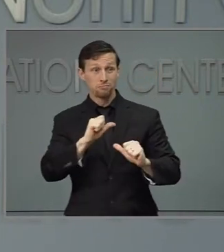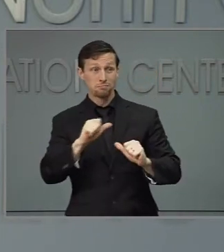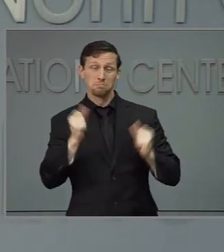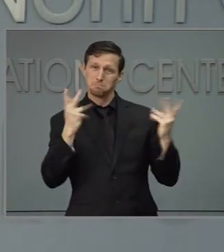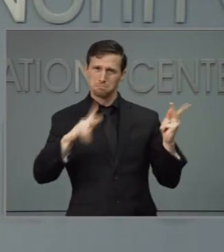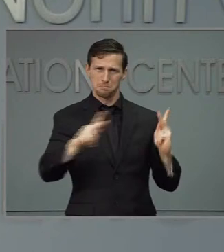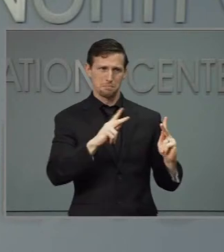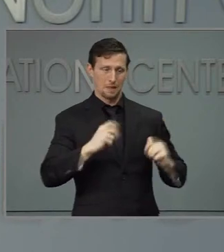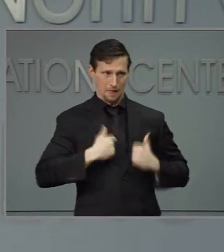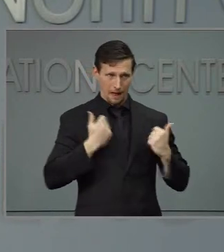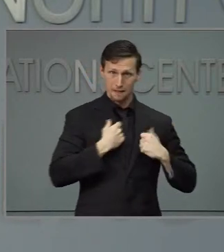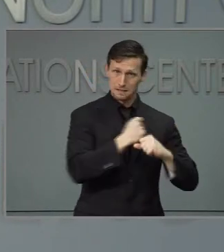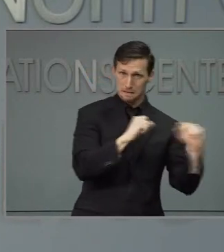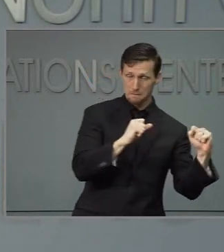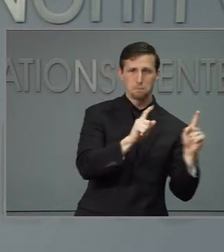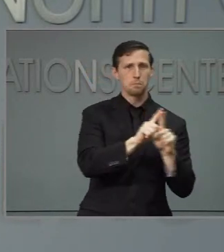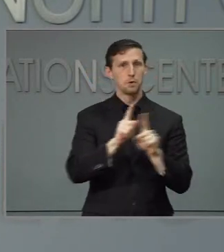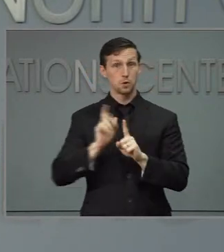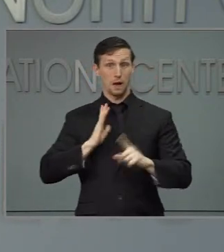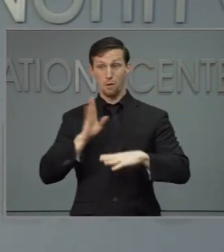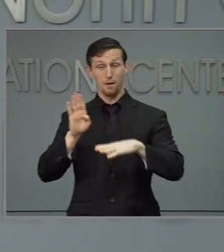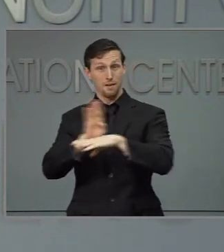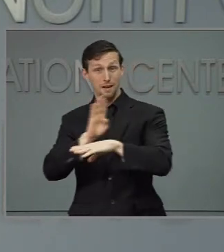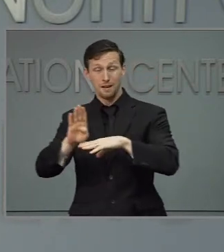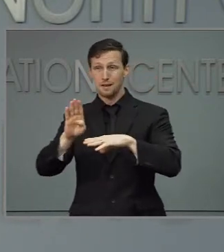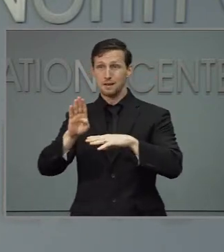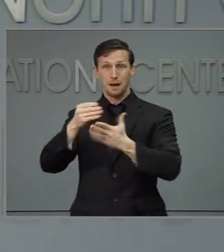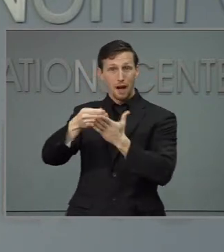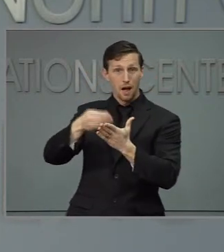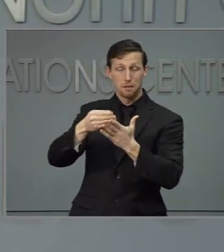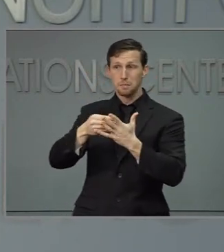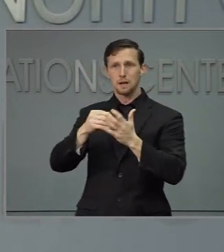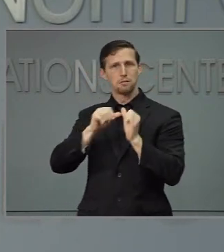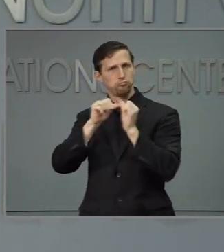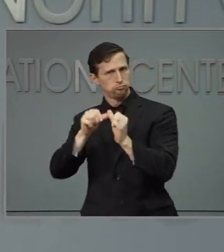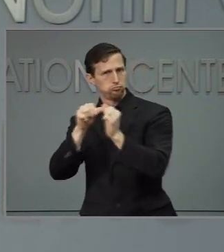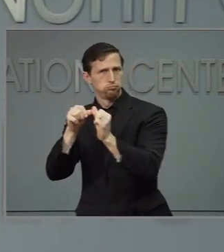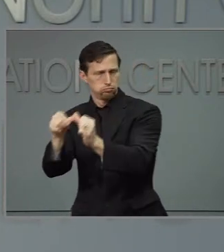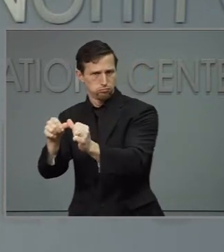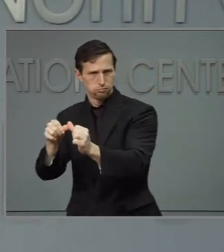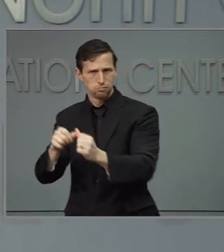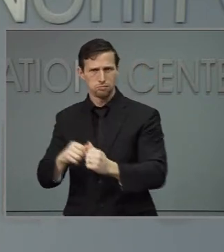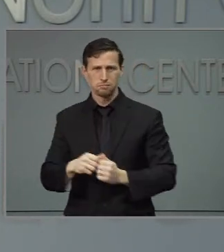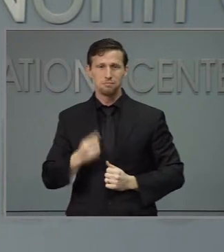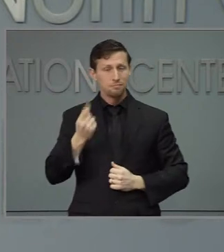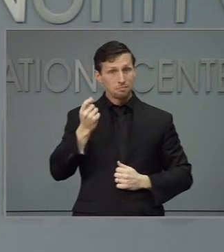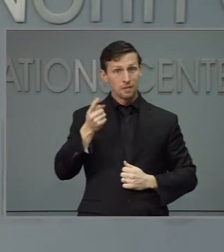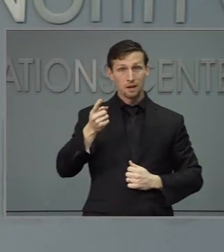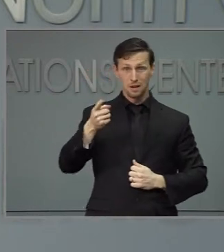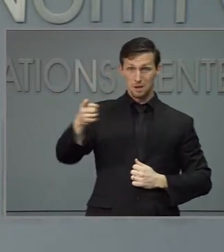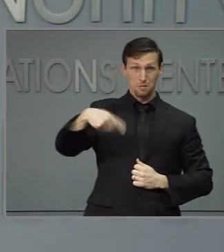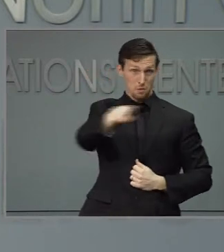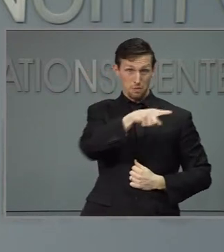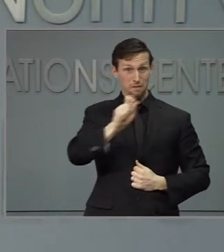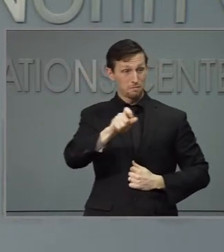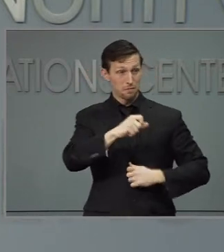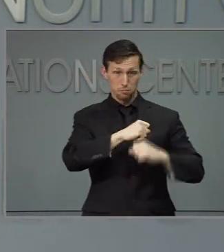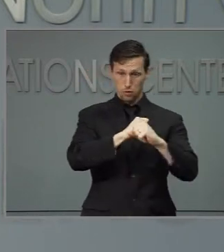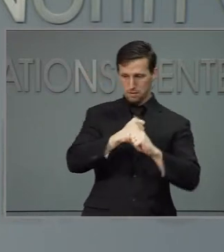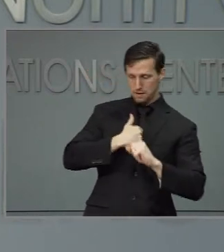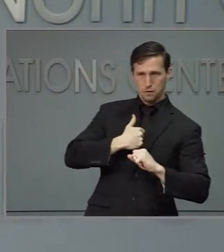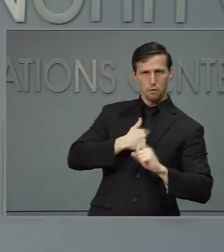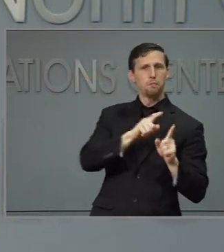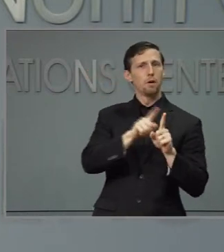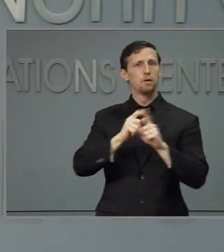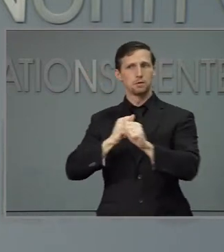revitalize our economy. We have to protect ourselves and each other every day, every week, every month.